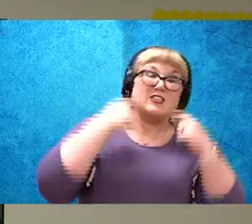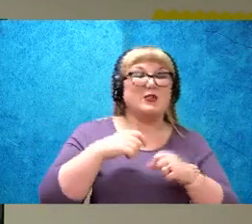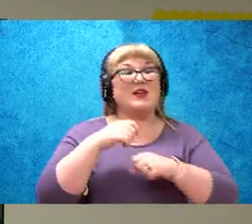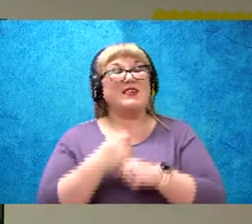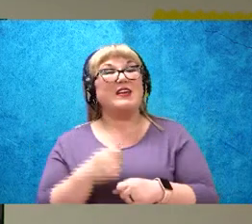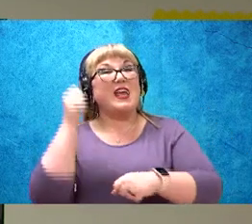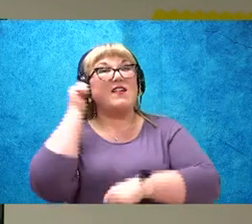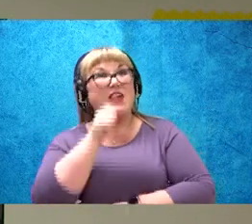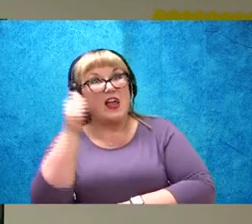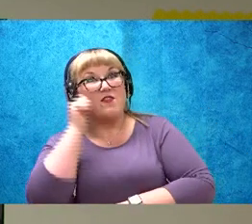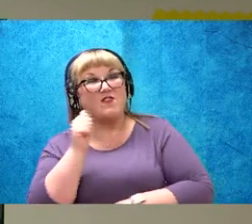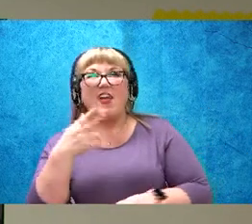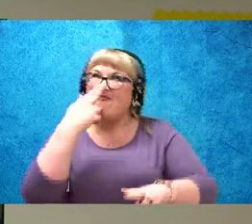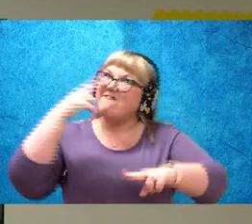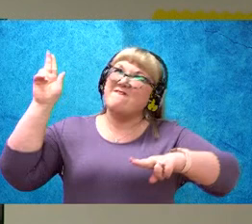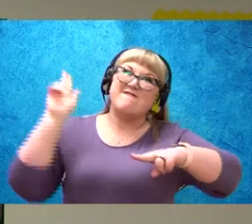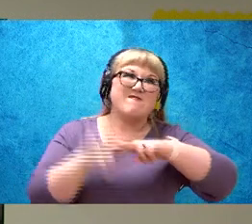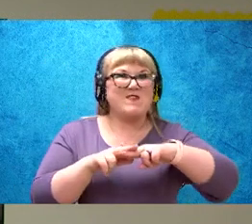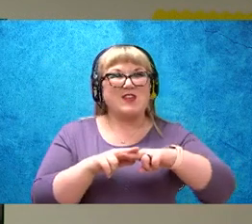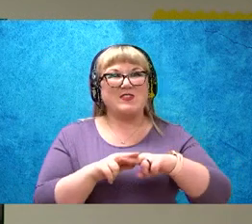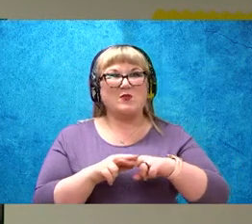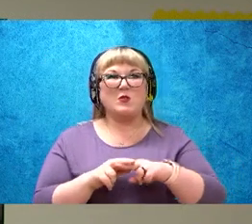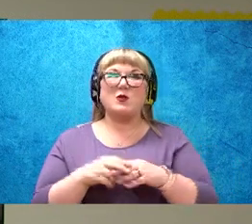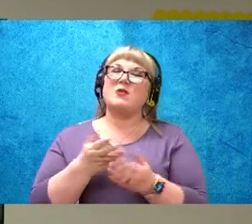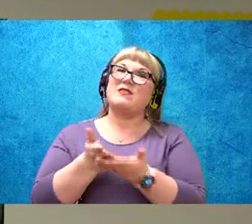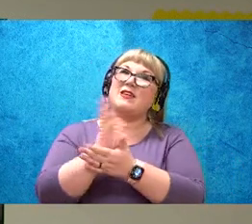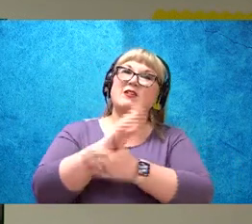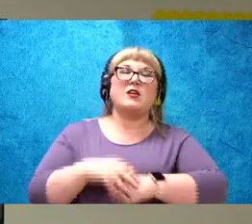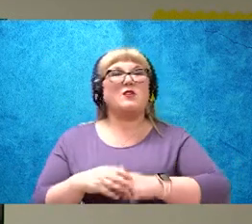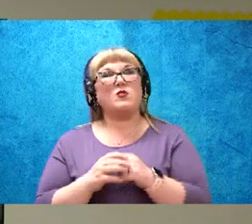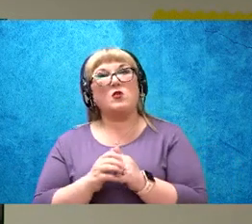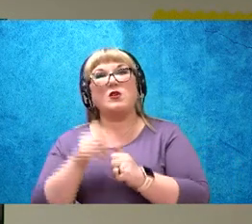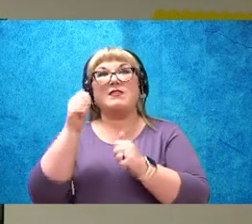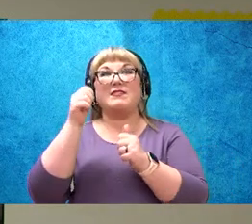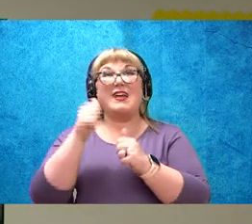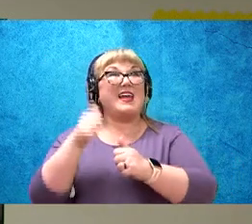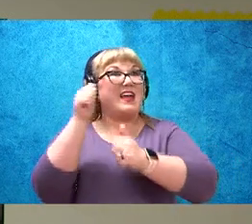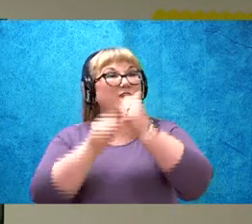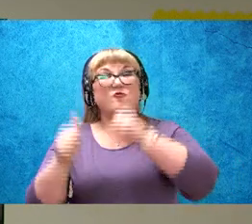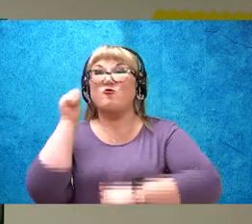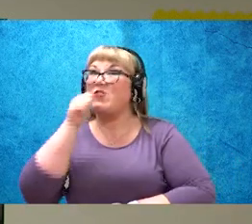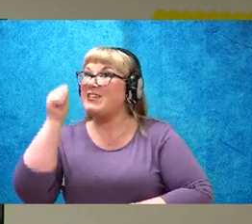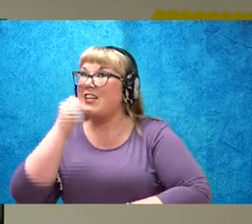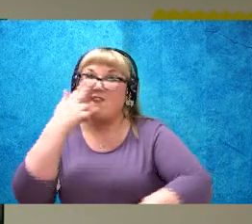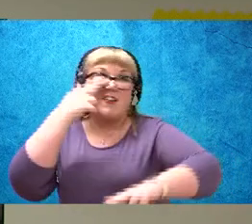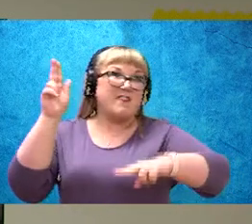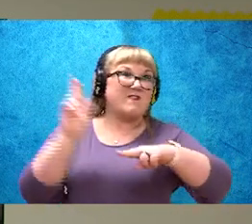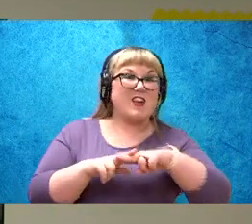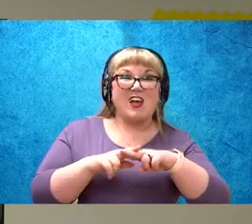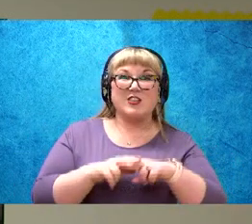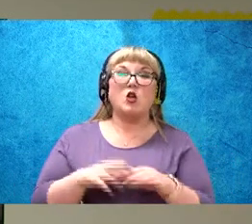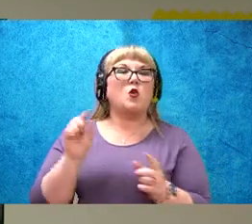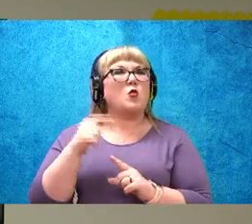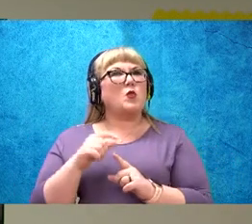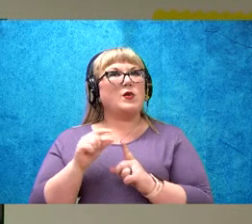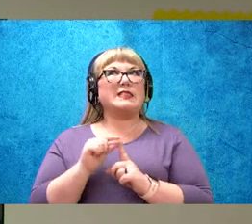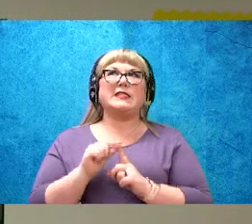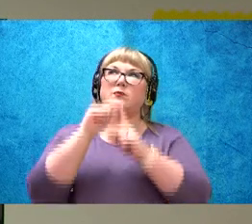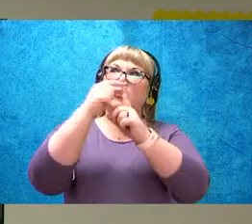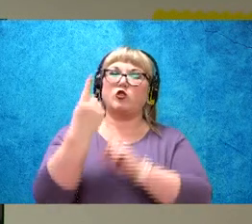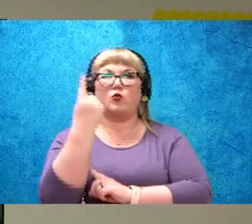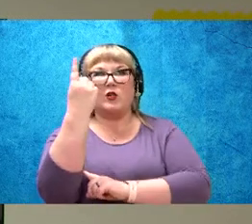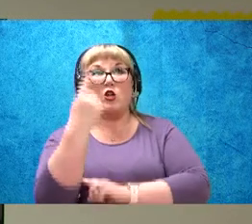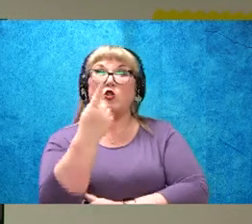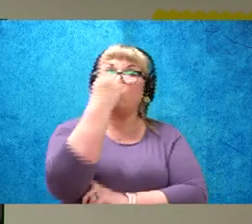each day full of fun. Let's let's make each and every day a very, very special one.